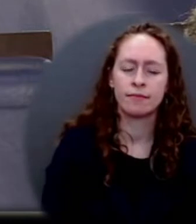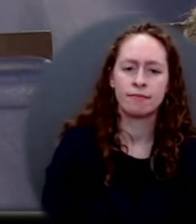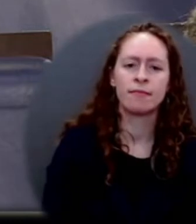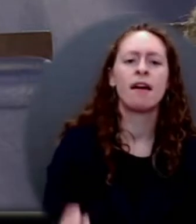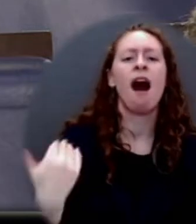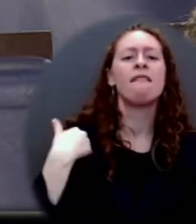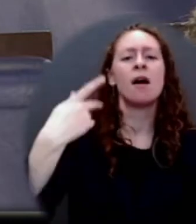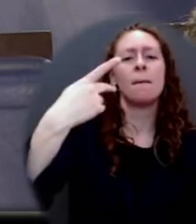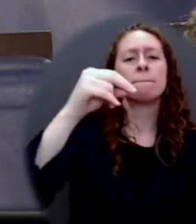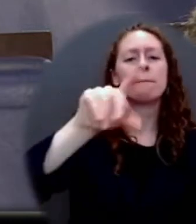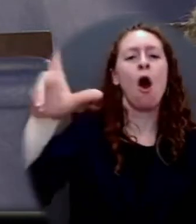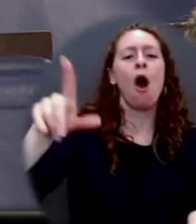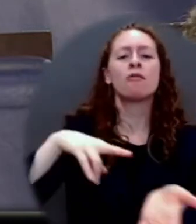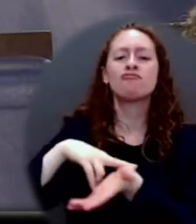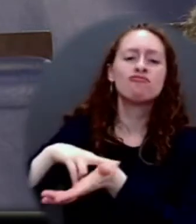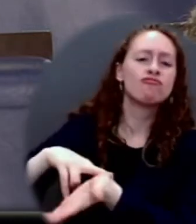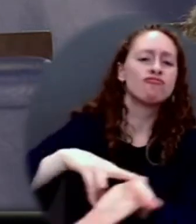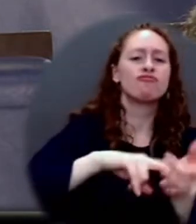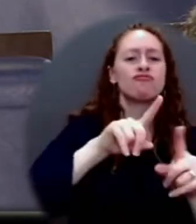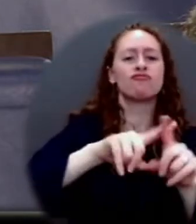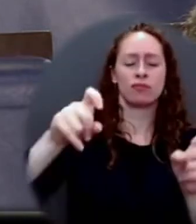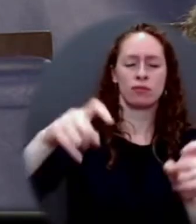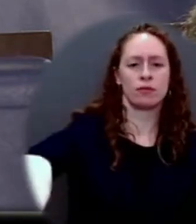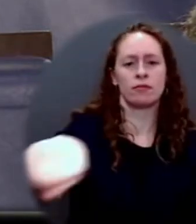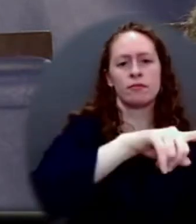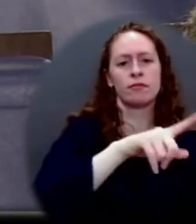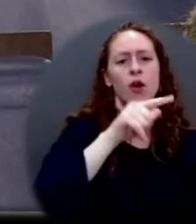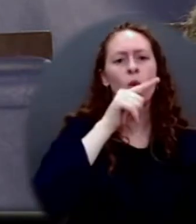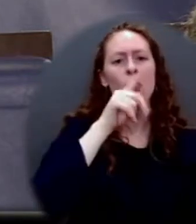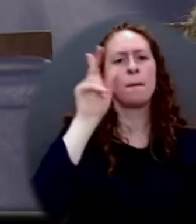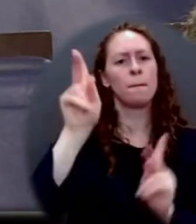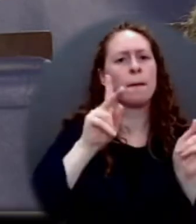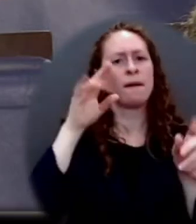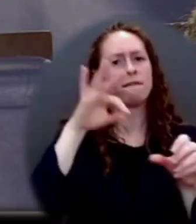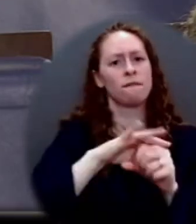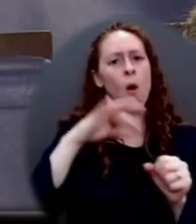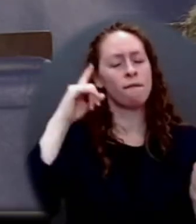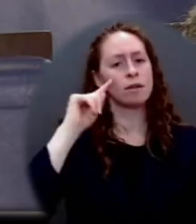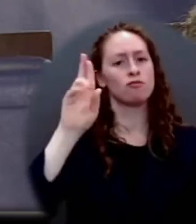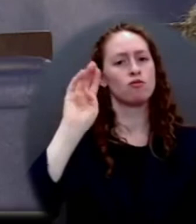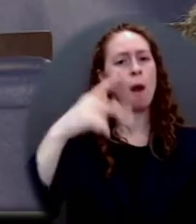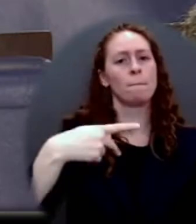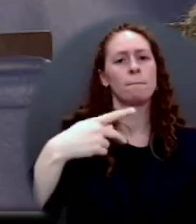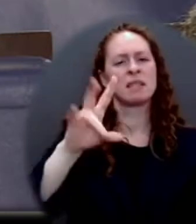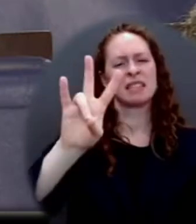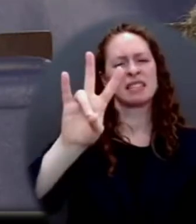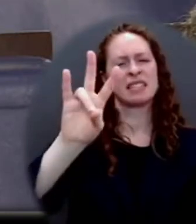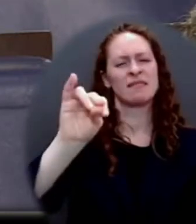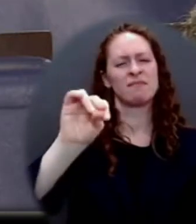think the election was rigged, that President Biden is not legitimate and so on.